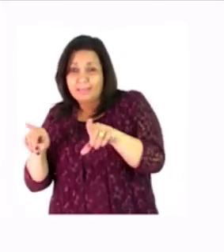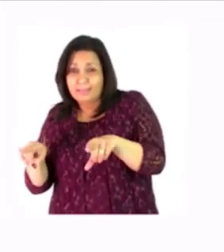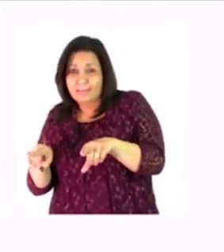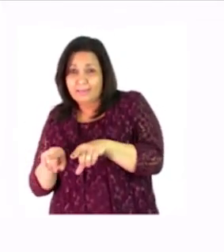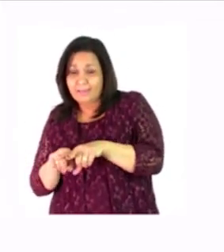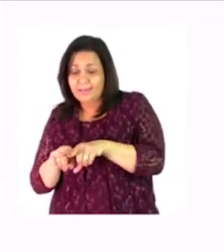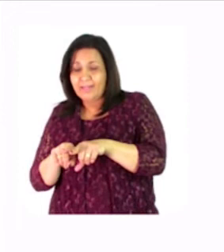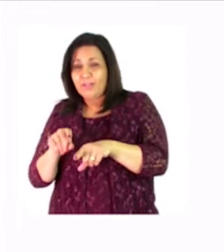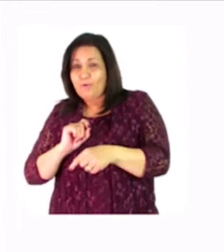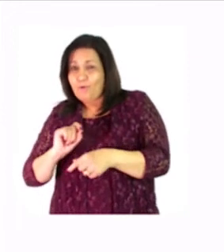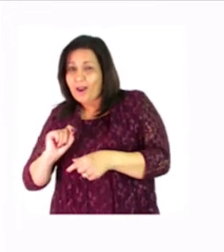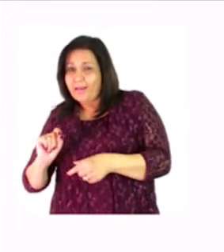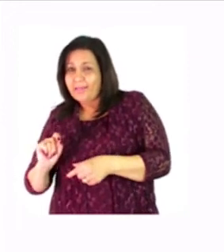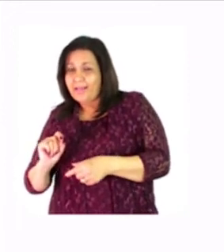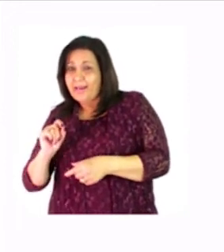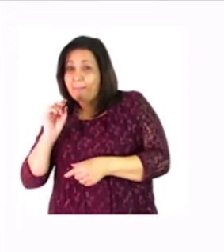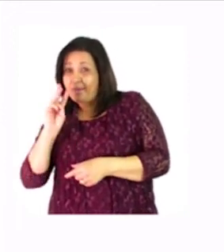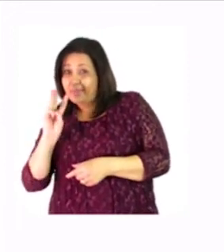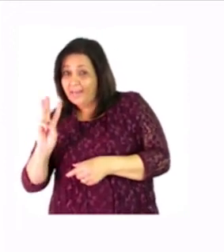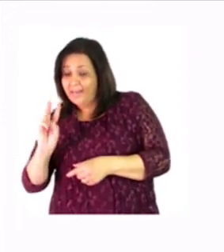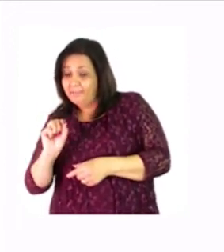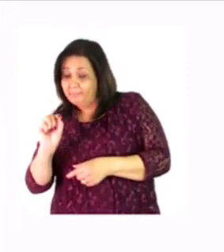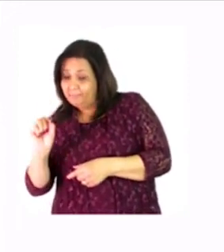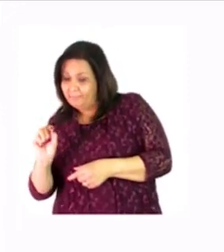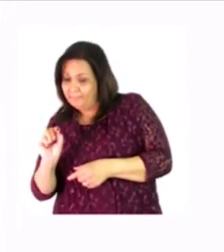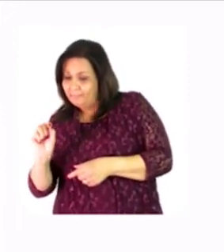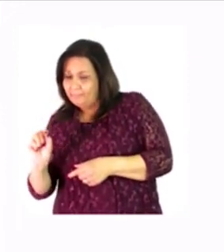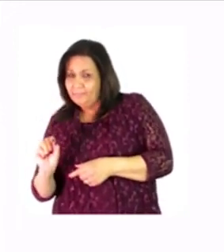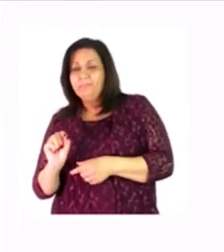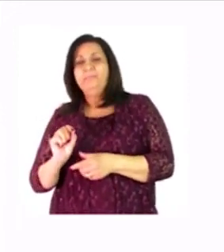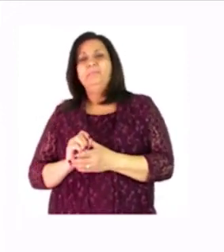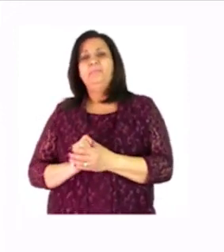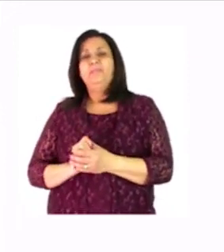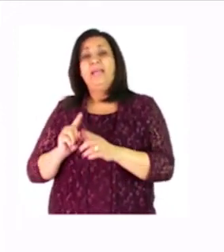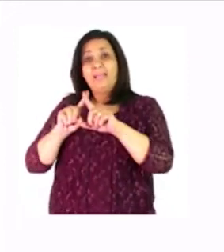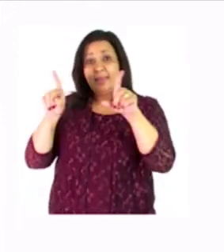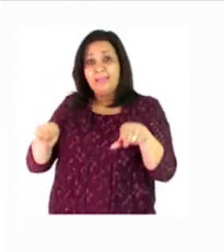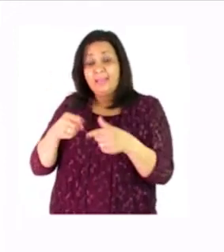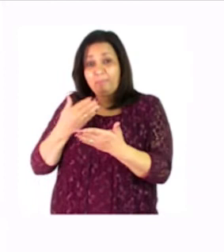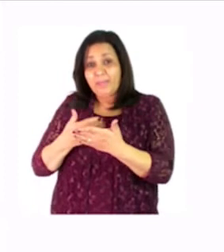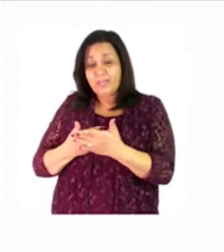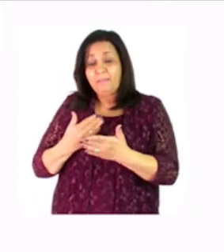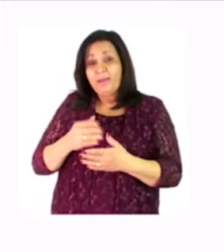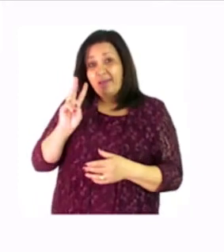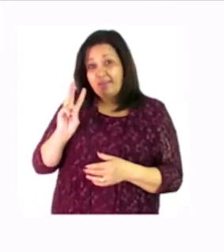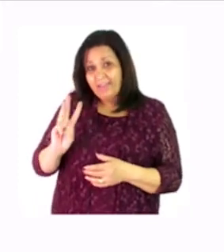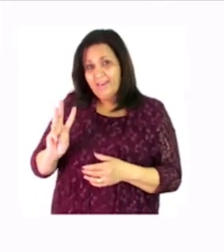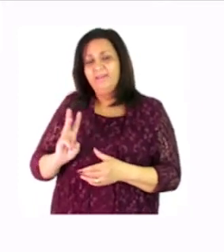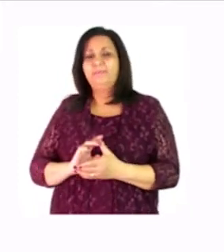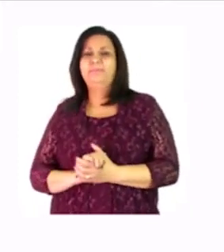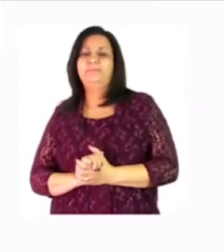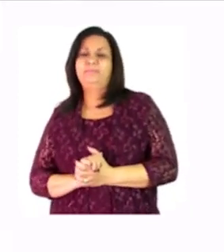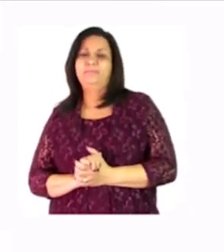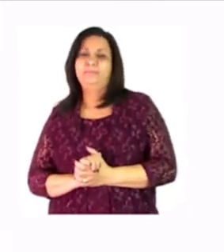dressed to get ready to go to school so that's picture number number three let's write number